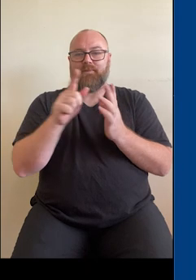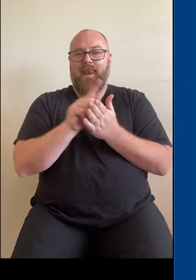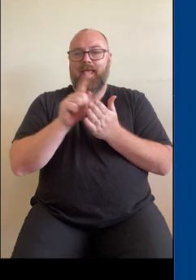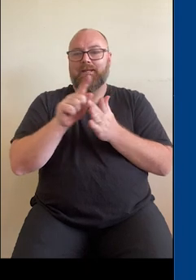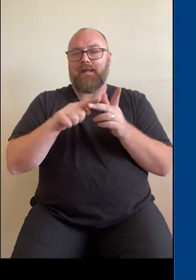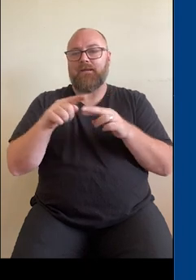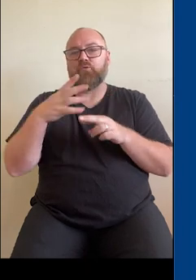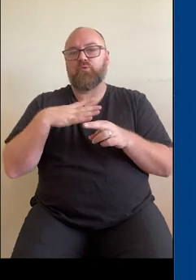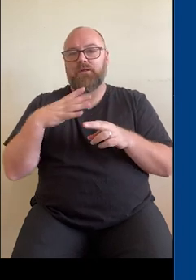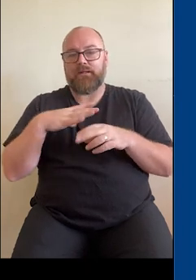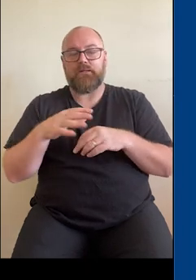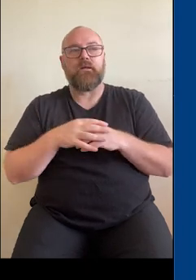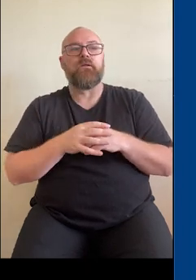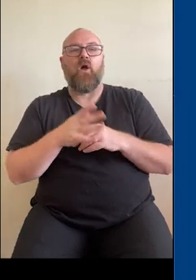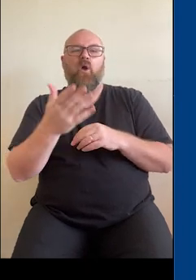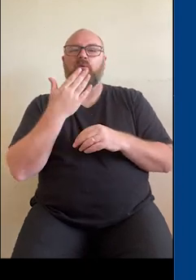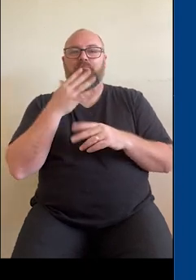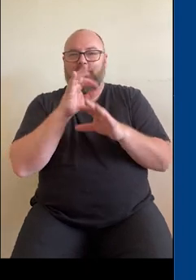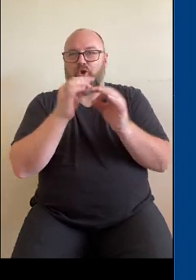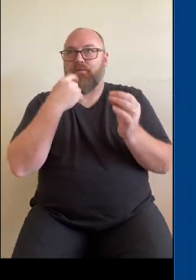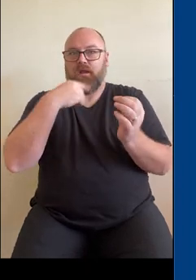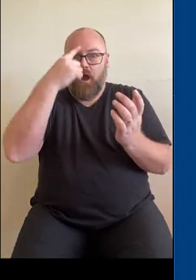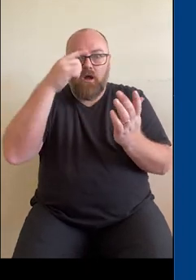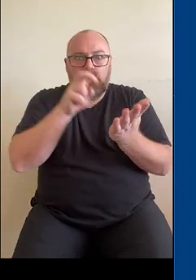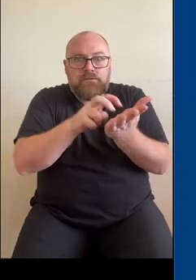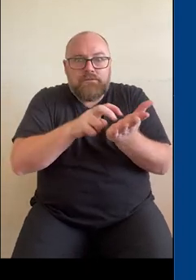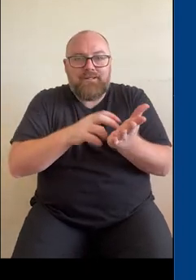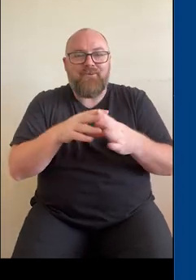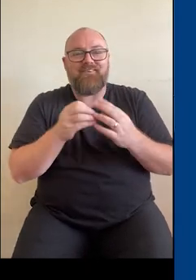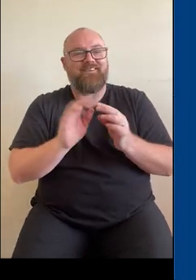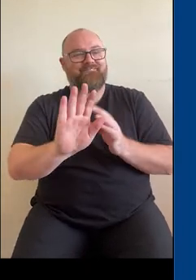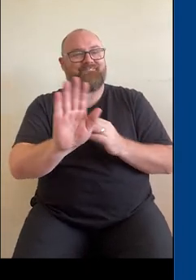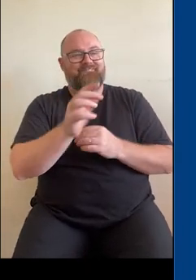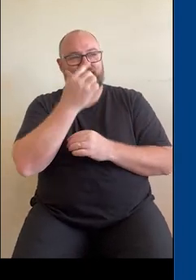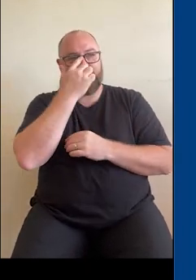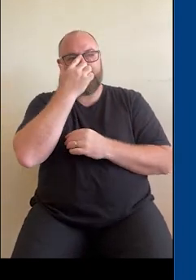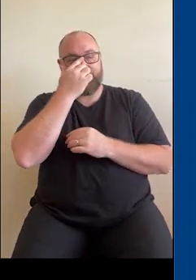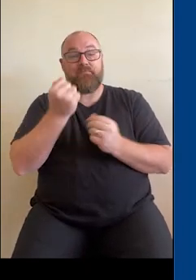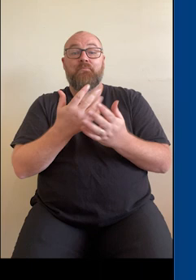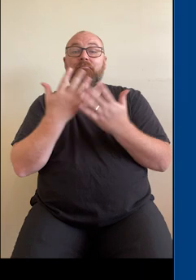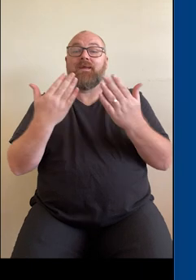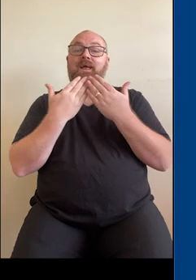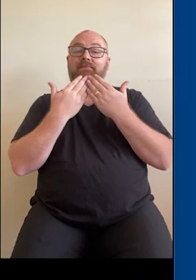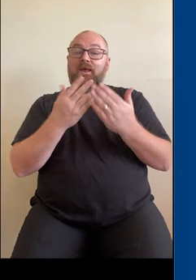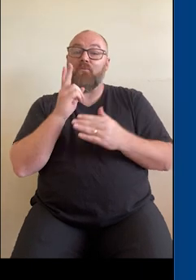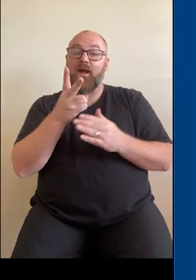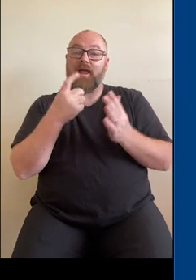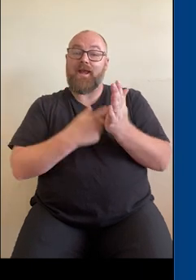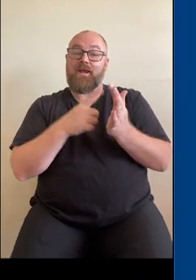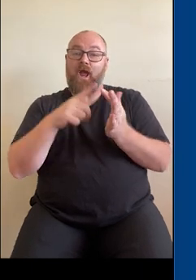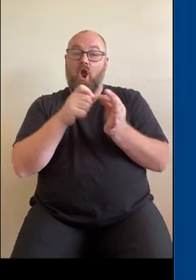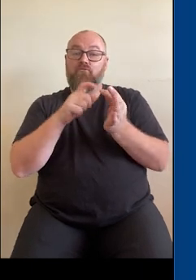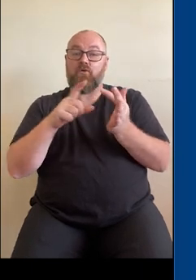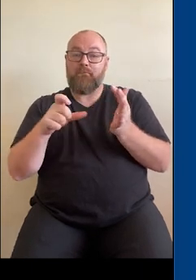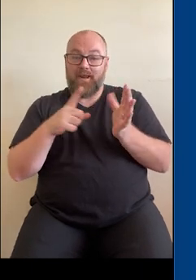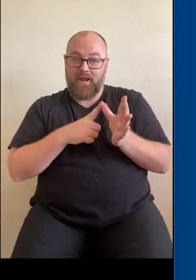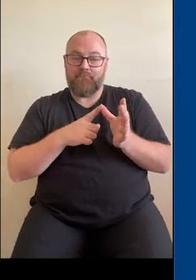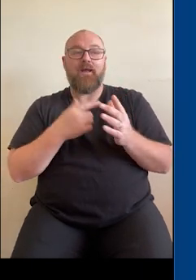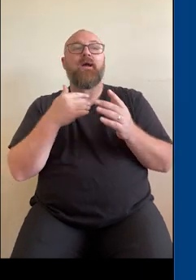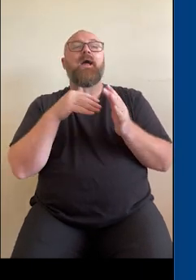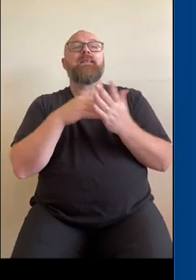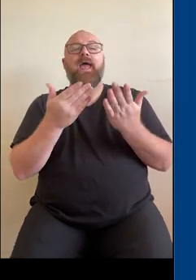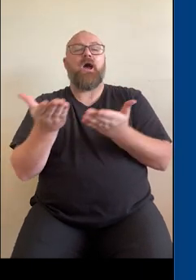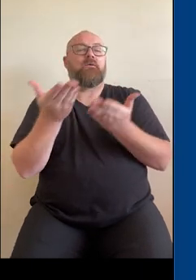don't feel like you need to jot everything down. So I would now like to say thanks again to Rebecca and hand over to Tunde